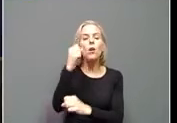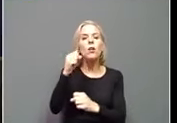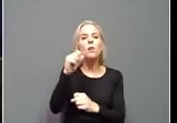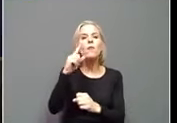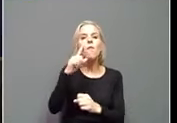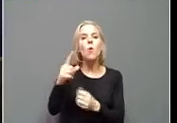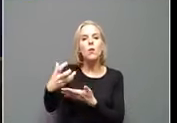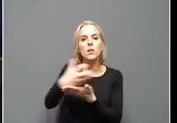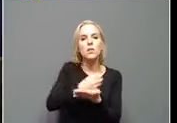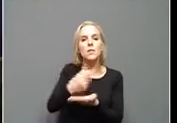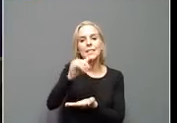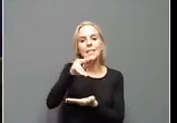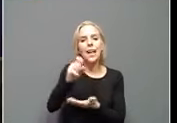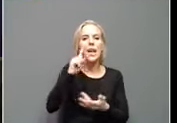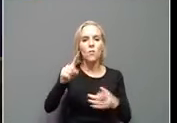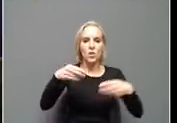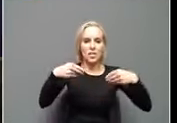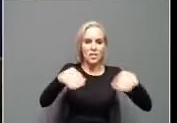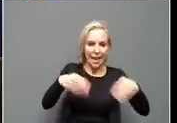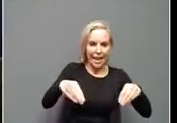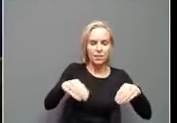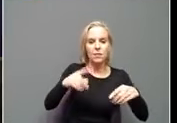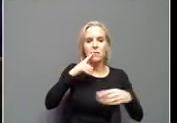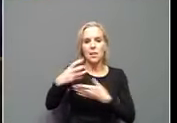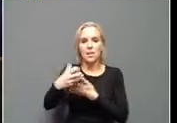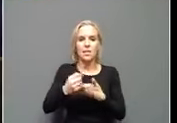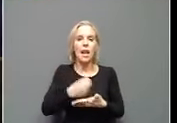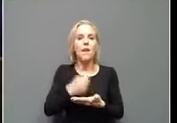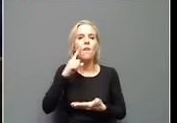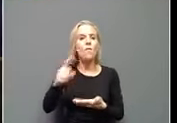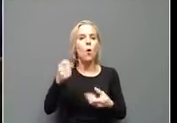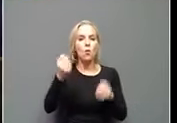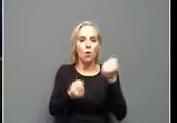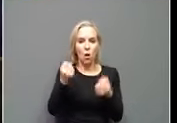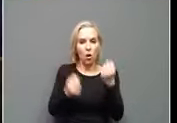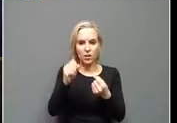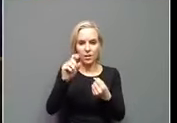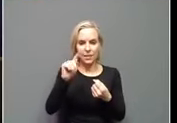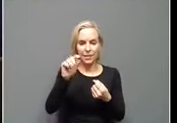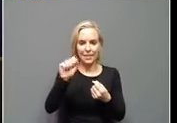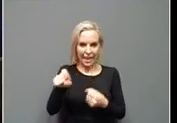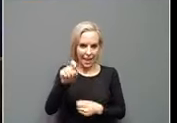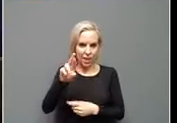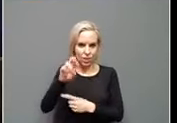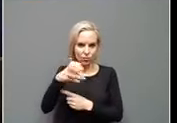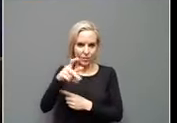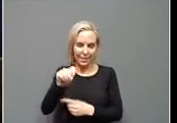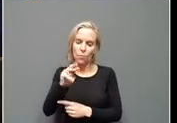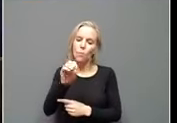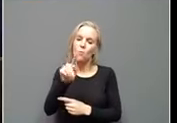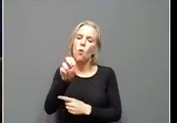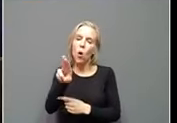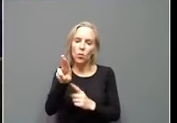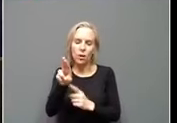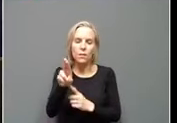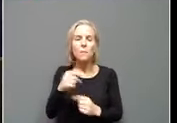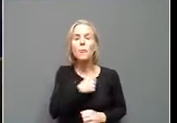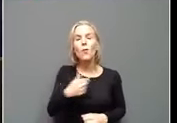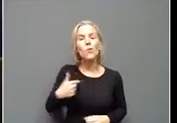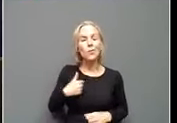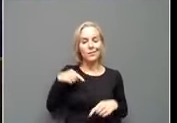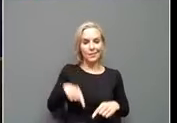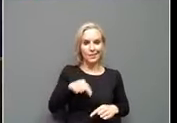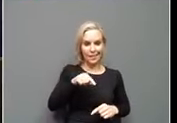sales and motor vehicle usage taxes. Sales tax receipts for this April weren't just the